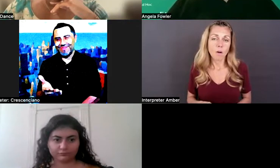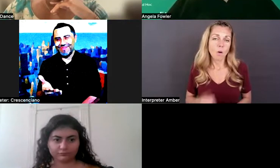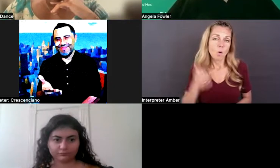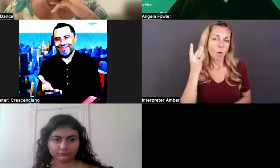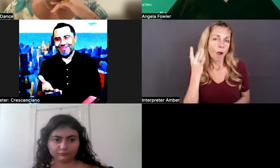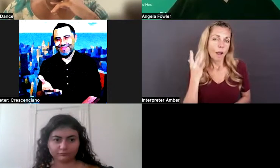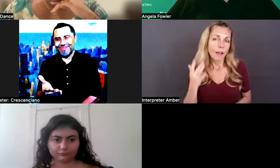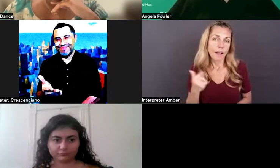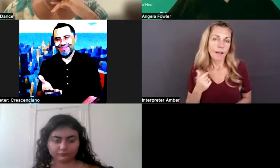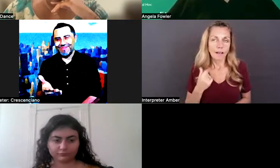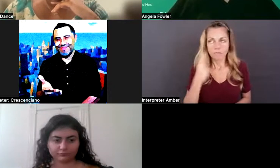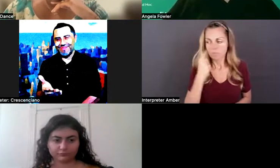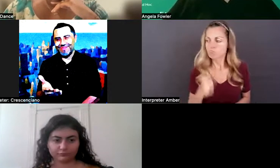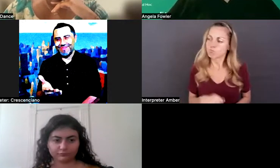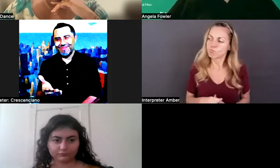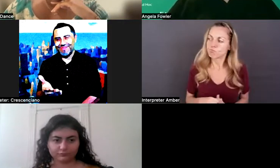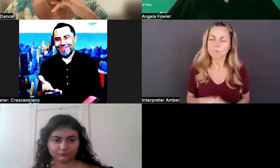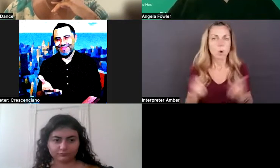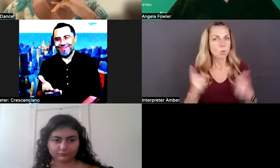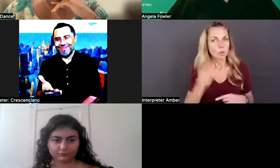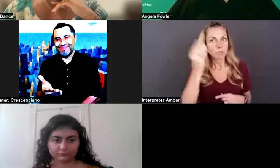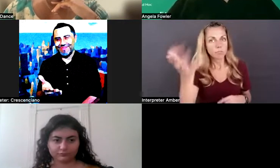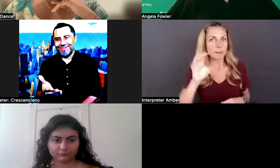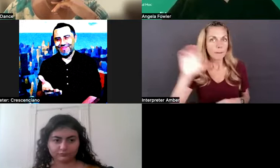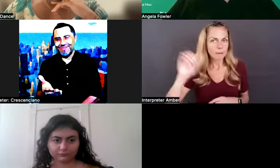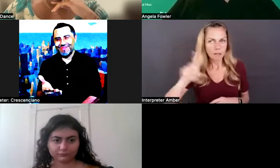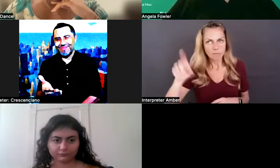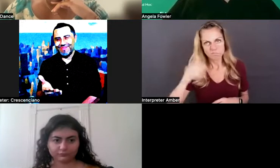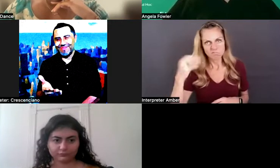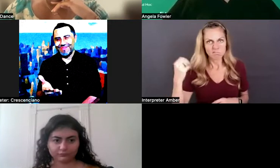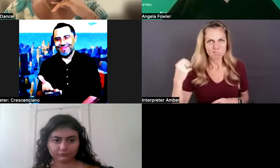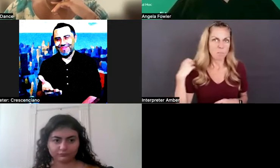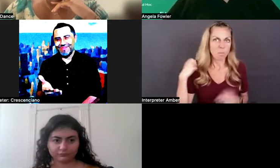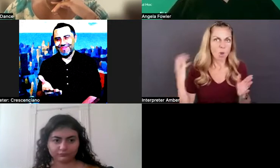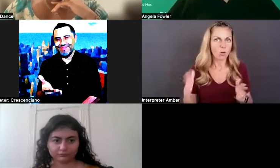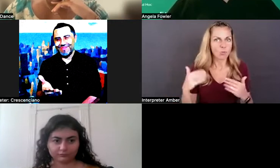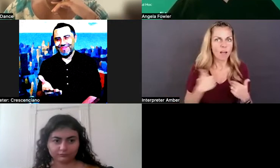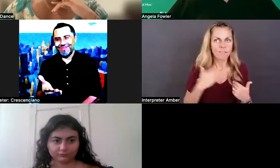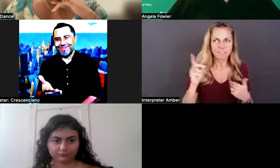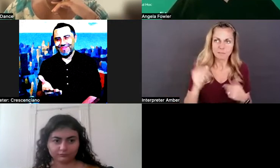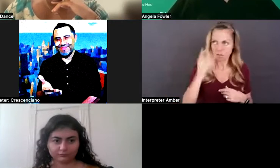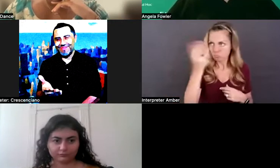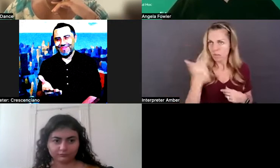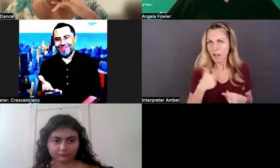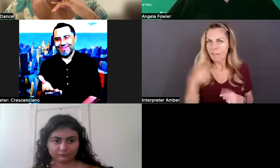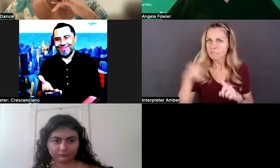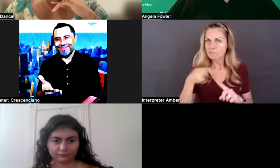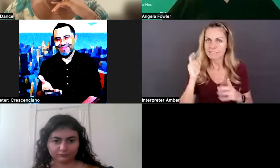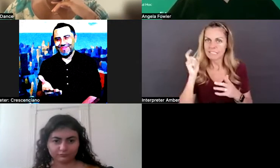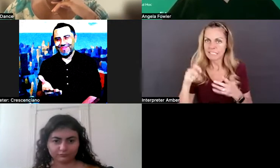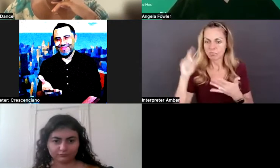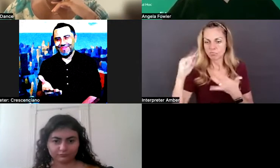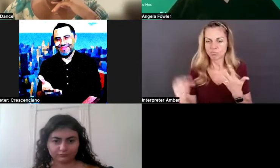employer that you have, that you have a disability and you disclose to them that you have a disability and that you have, you have specific needs as a result of that disability,